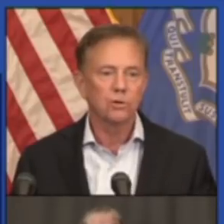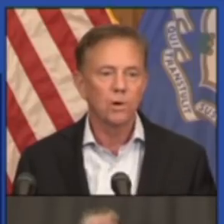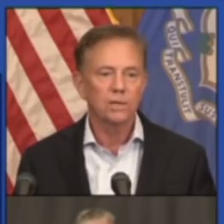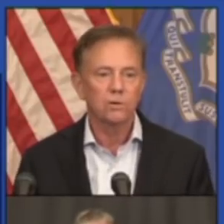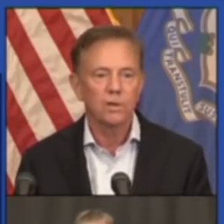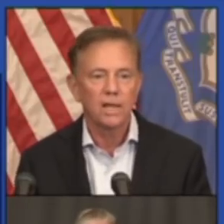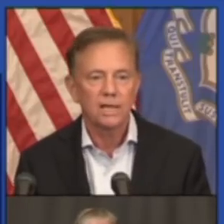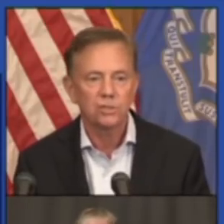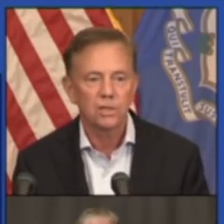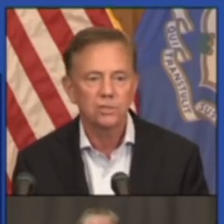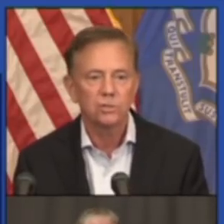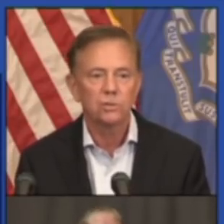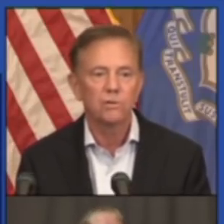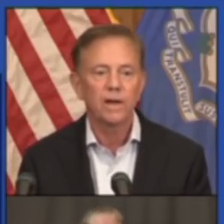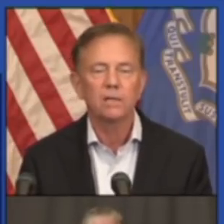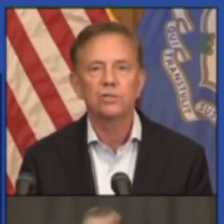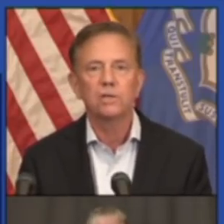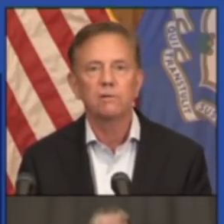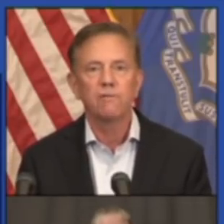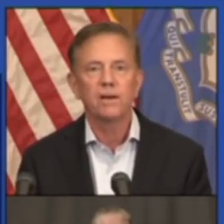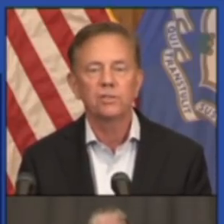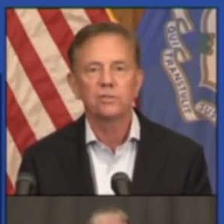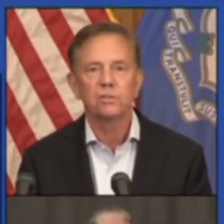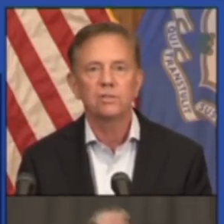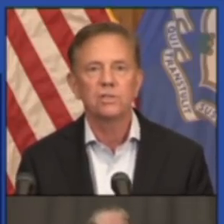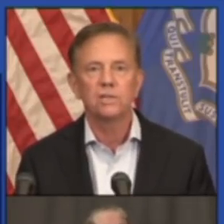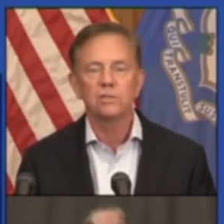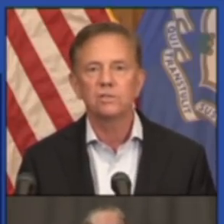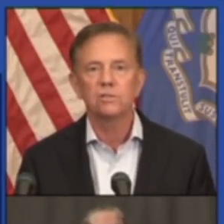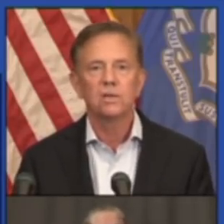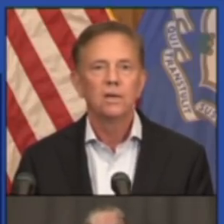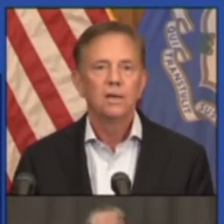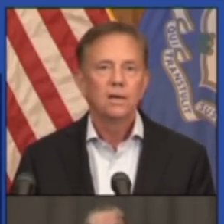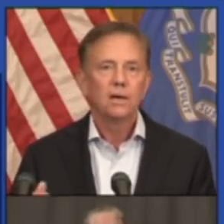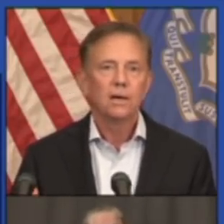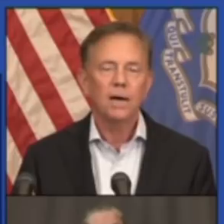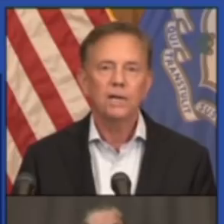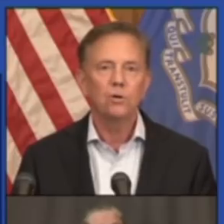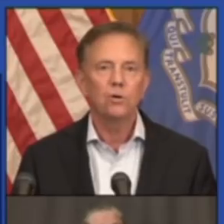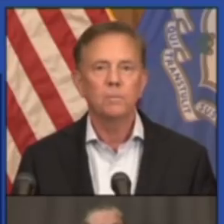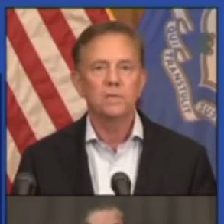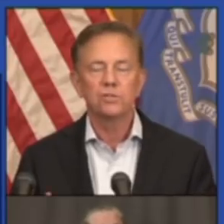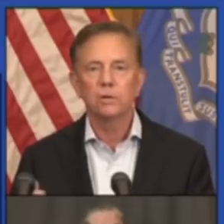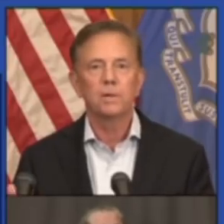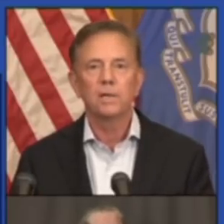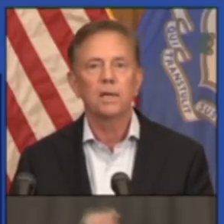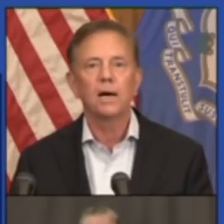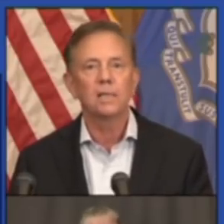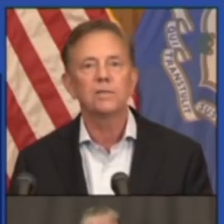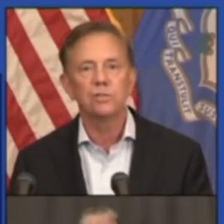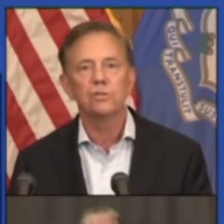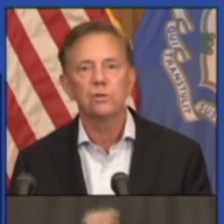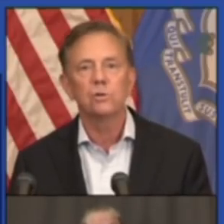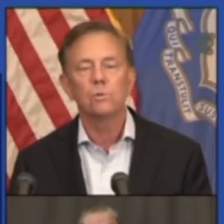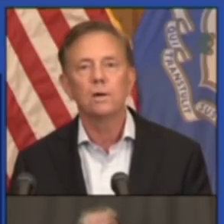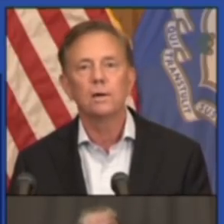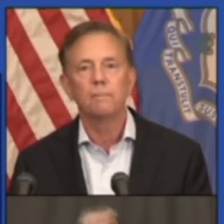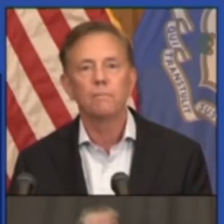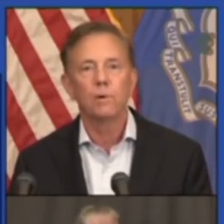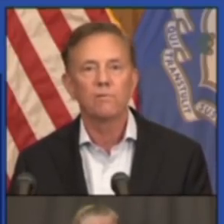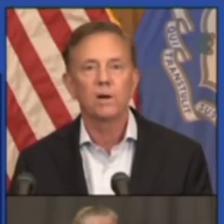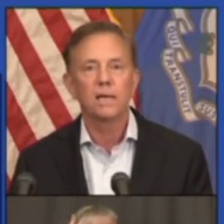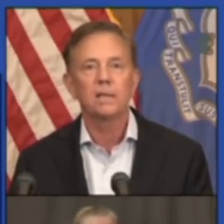know him as the director of the National Institute of Allergy and Infectious Diseases. I know him as somebody I listen to